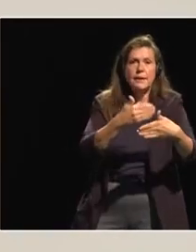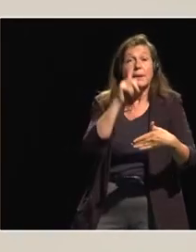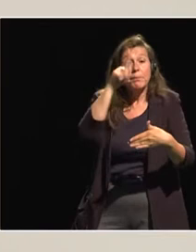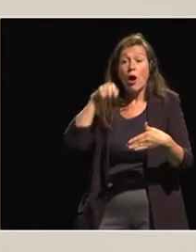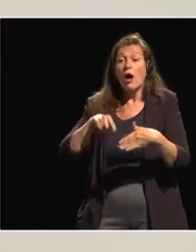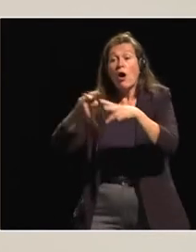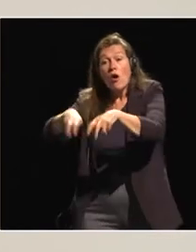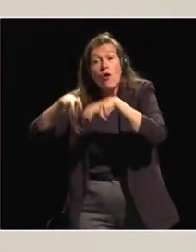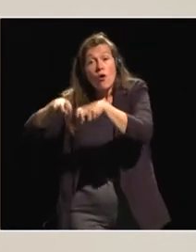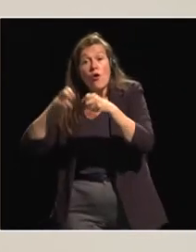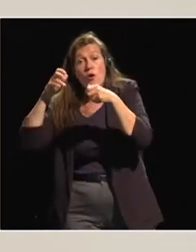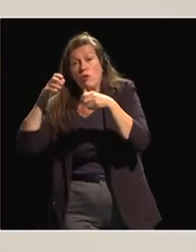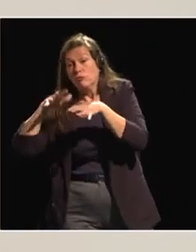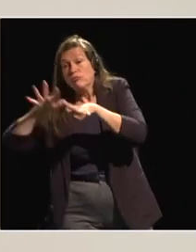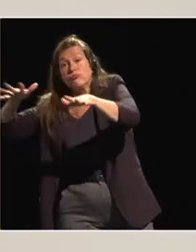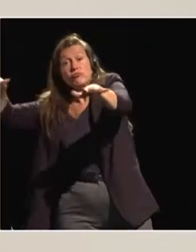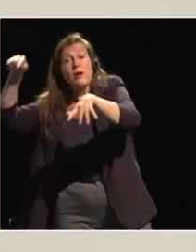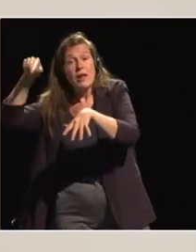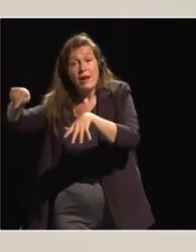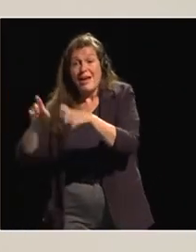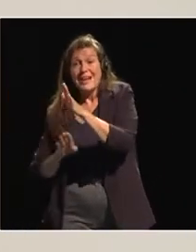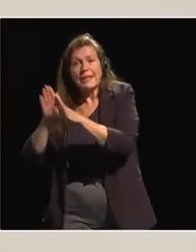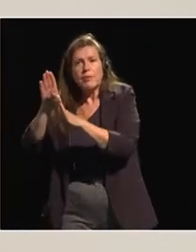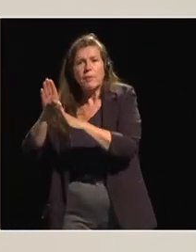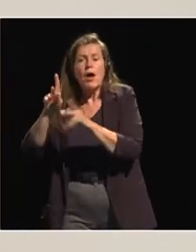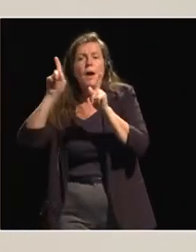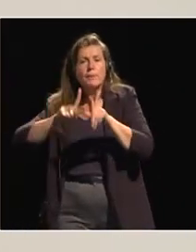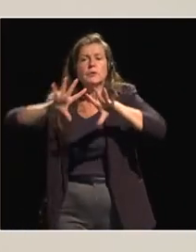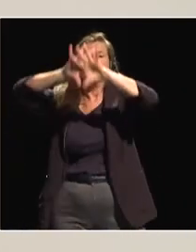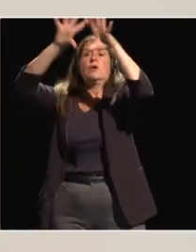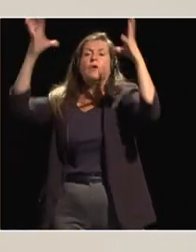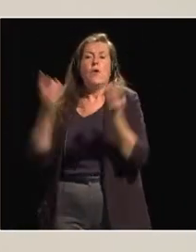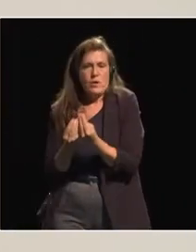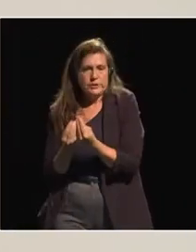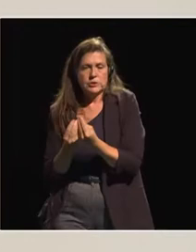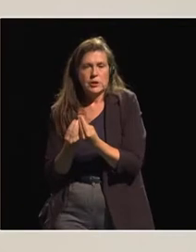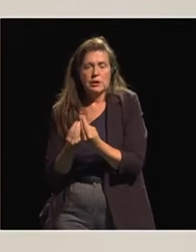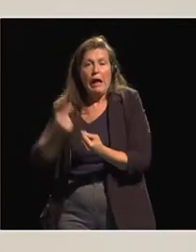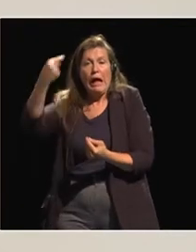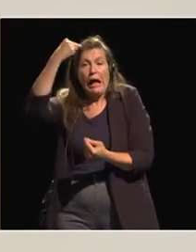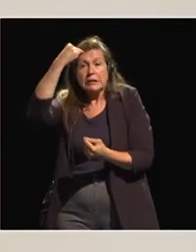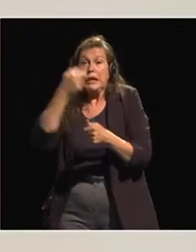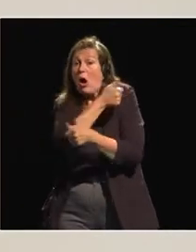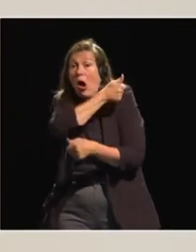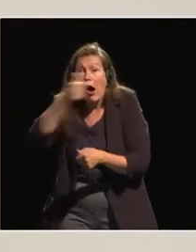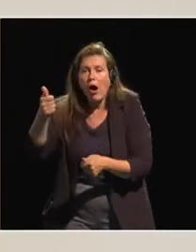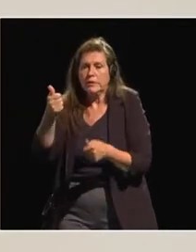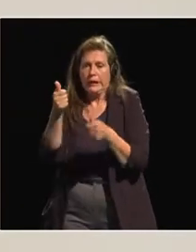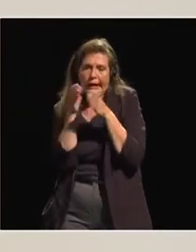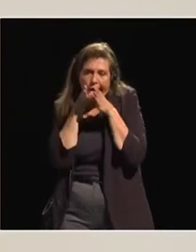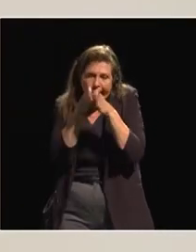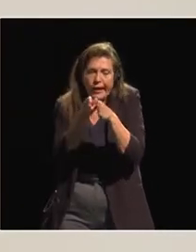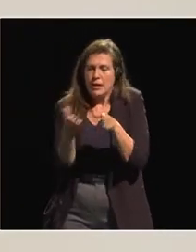meetings. But what we must remember is that rural development must be integrated. It must be entire.